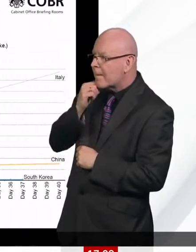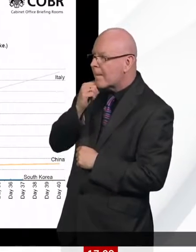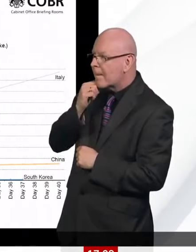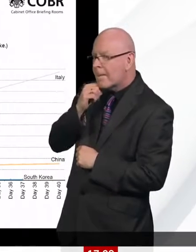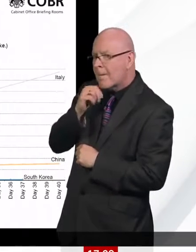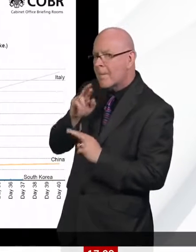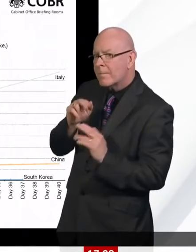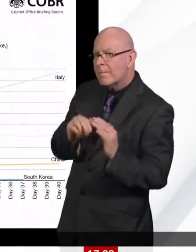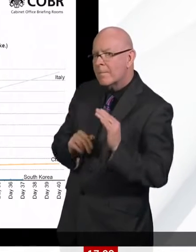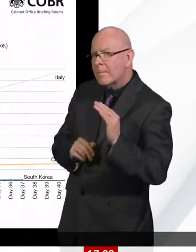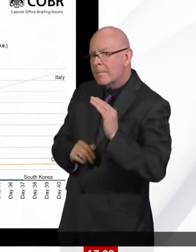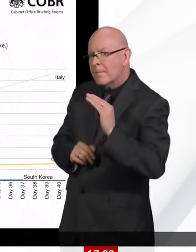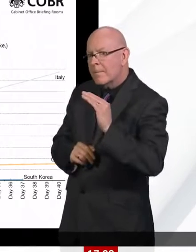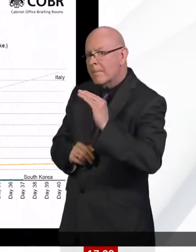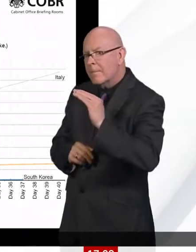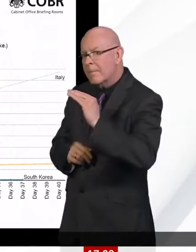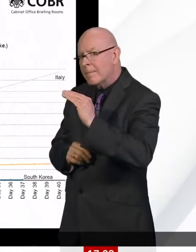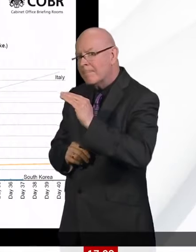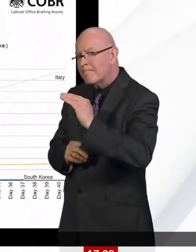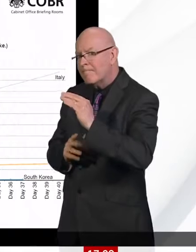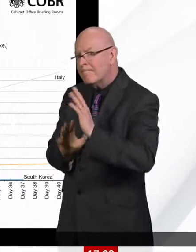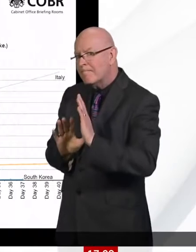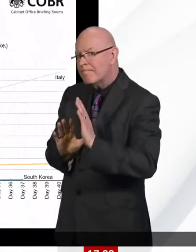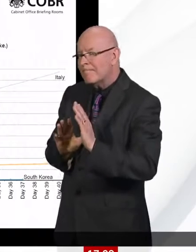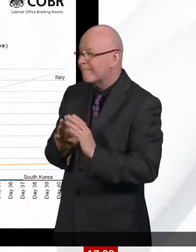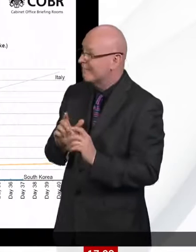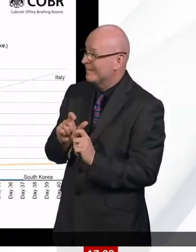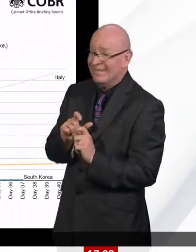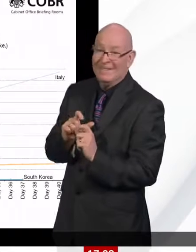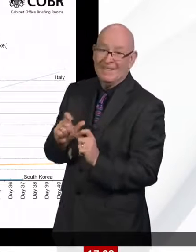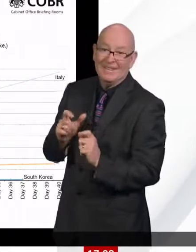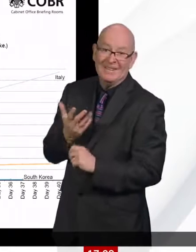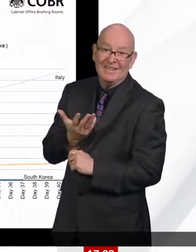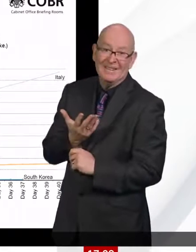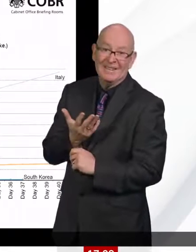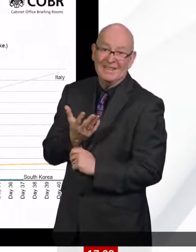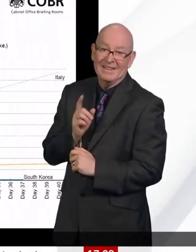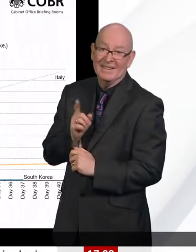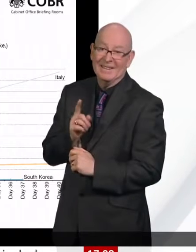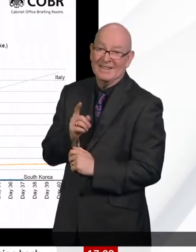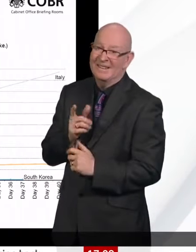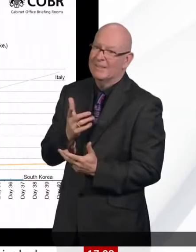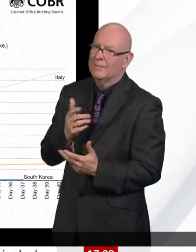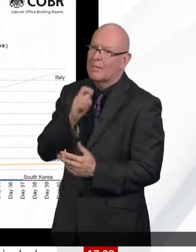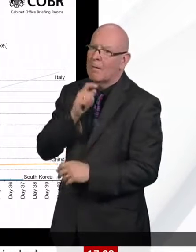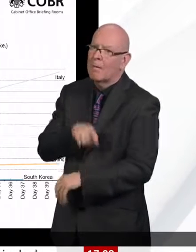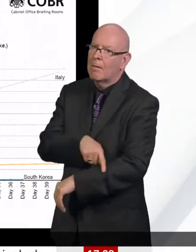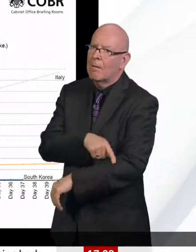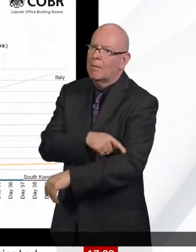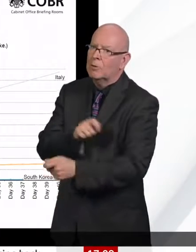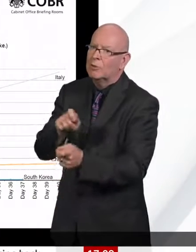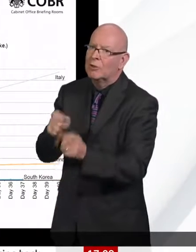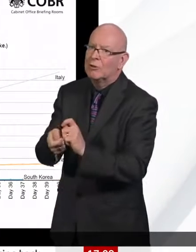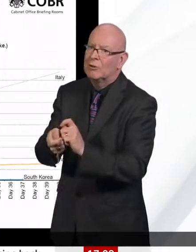eventually translate into a reduction in the number of daily deaths. So the message is quite clear. We are